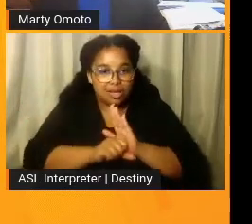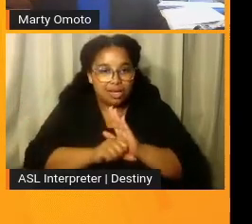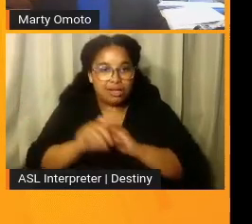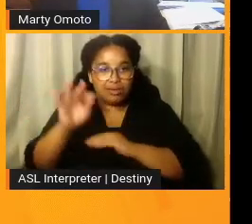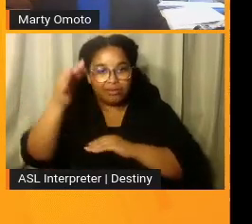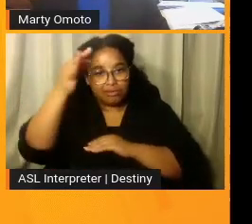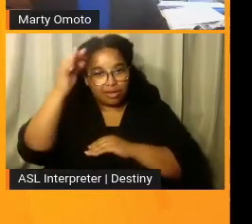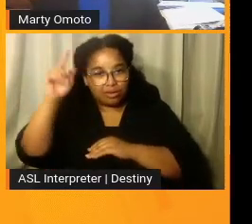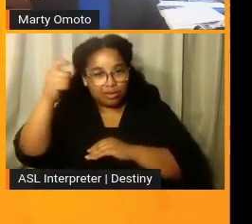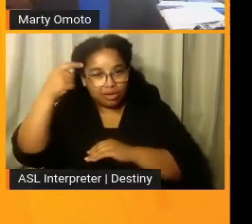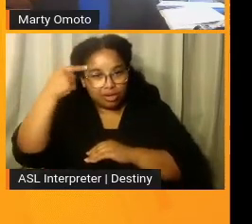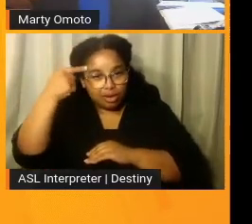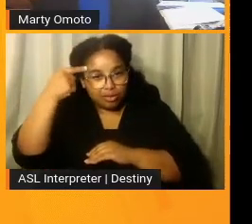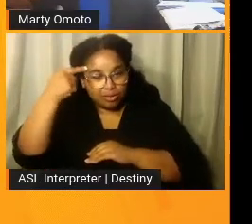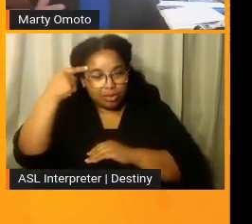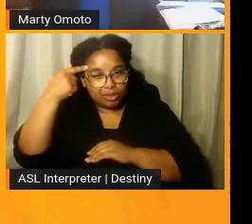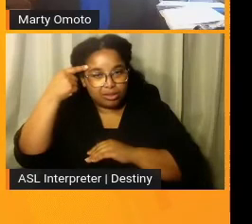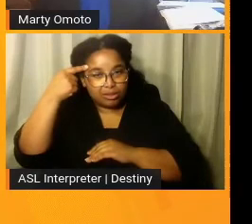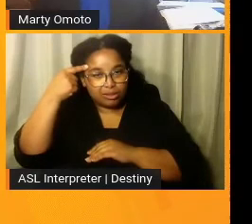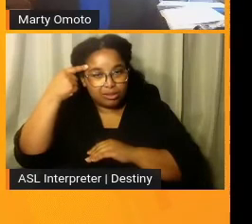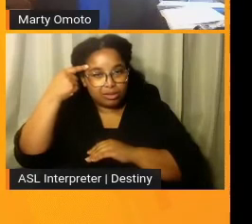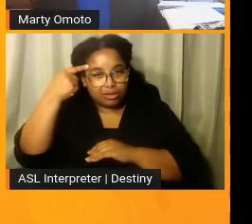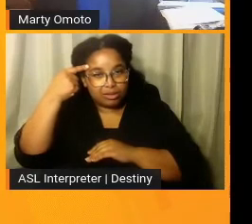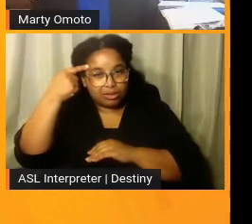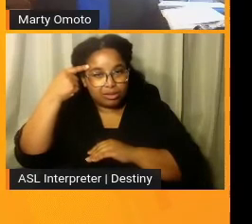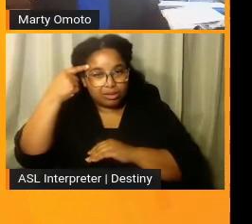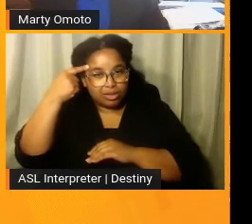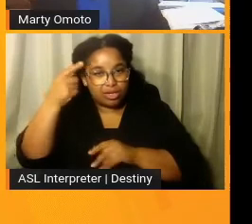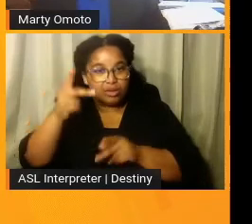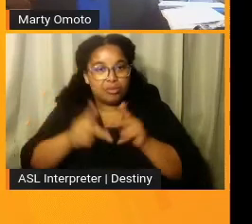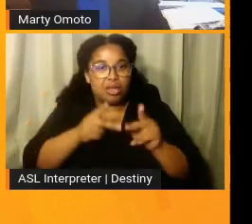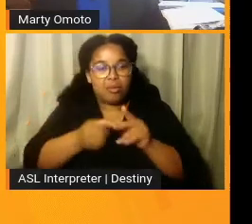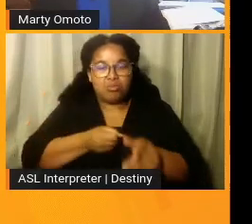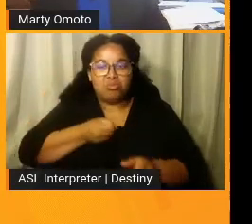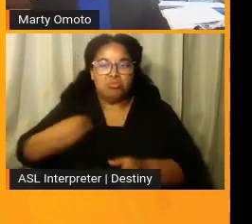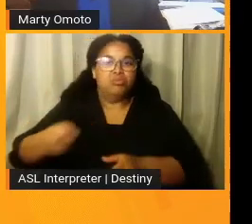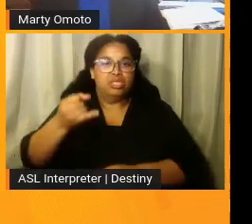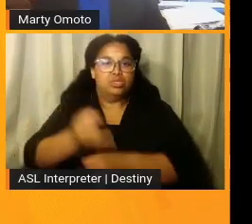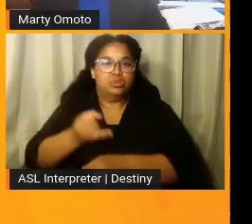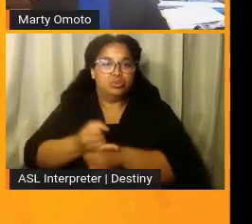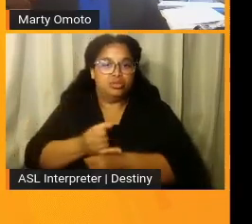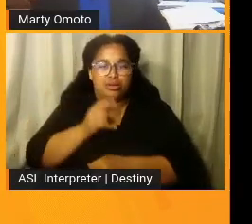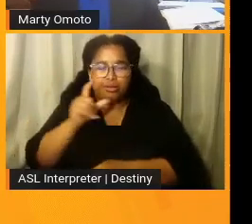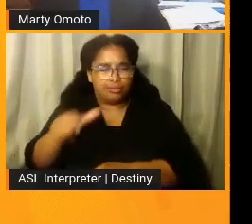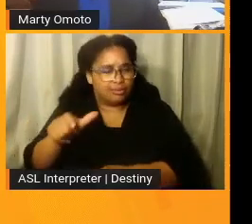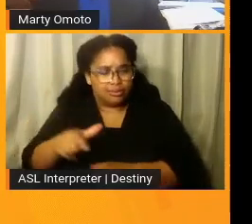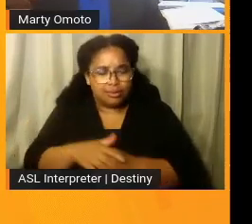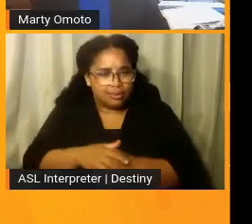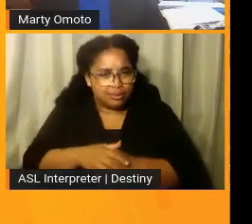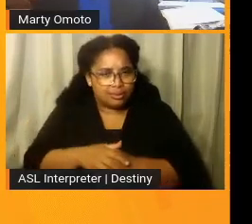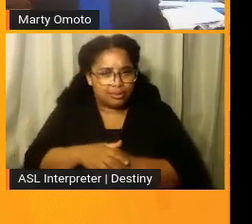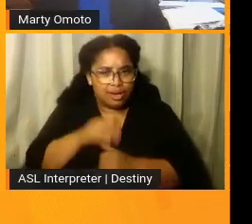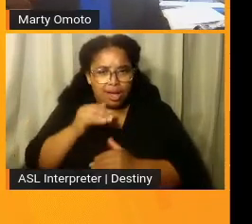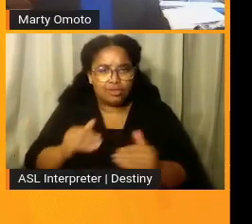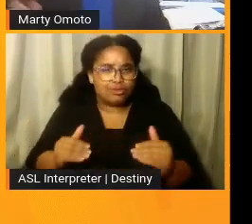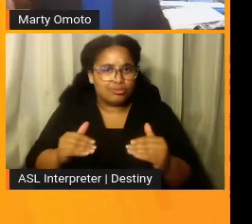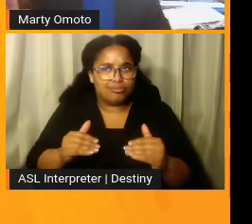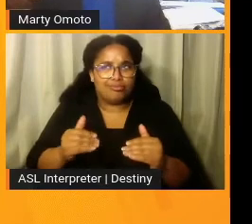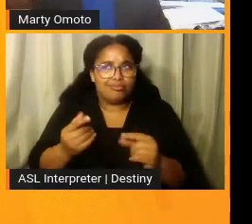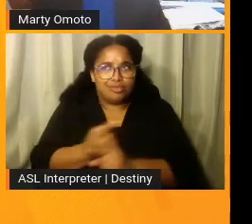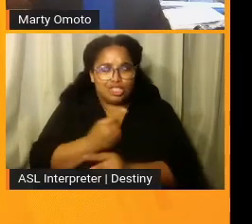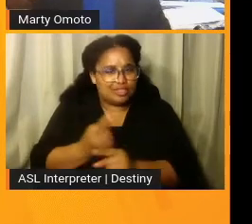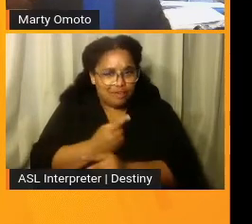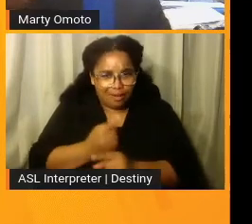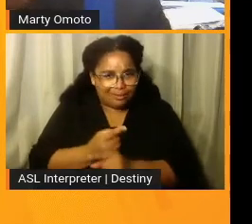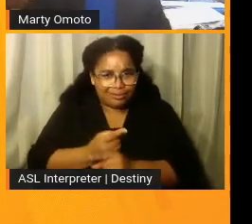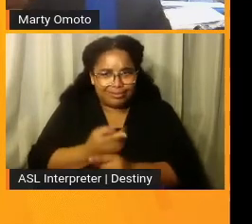government, um, to place people in institutional settings that were unnecessary or unjustified. The two